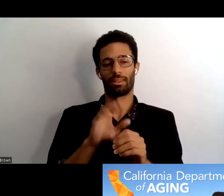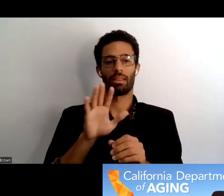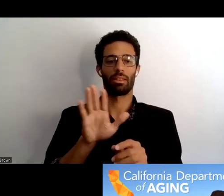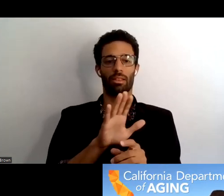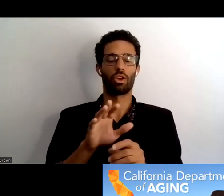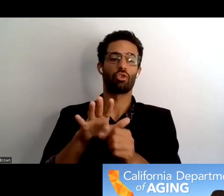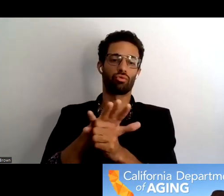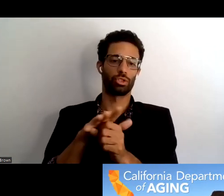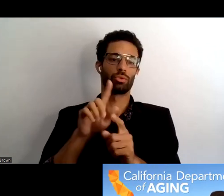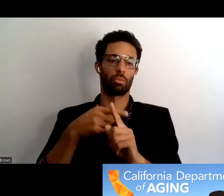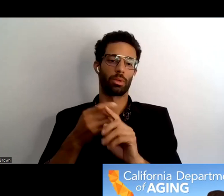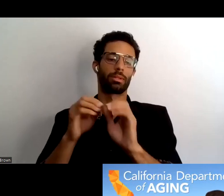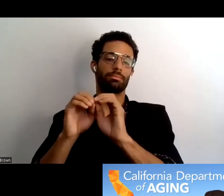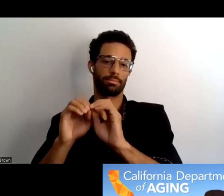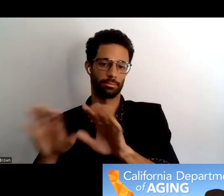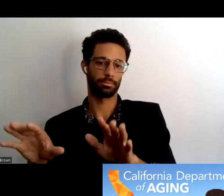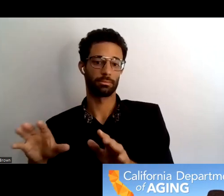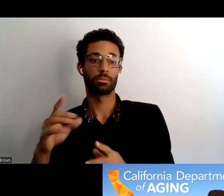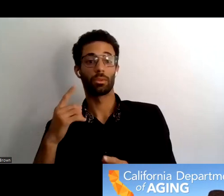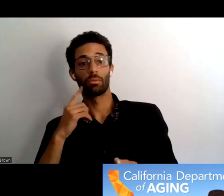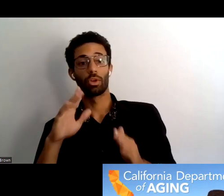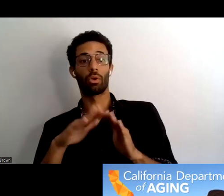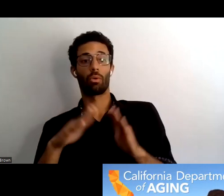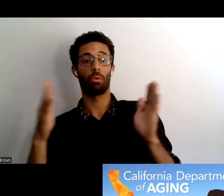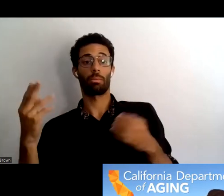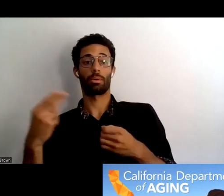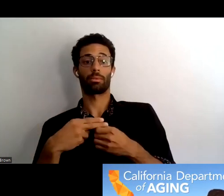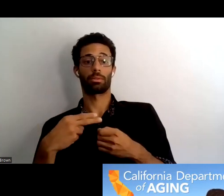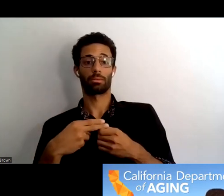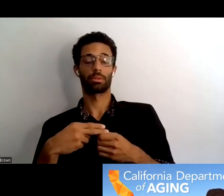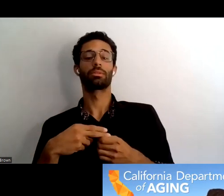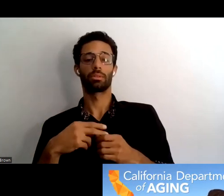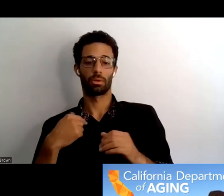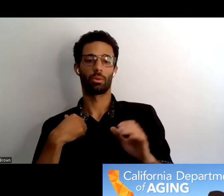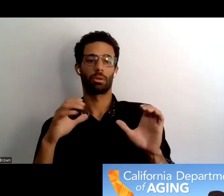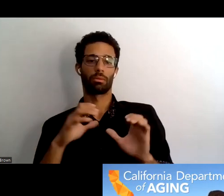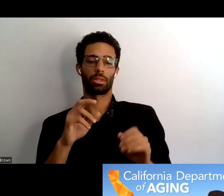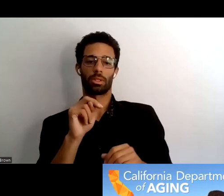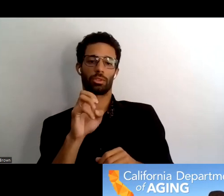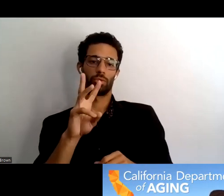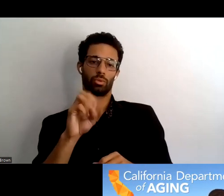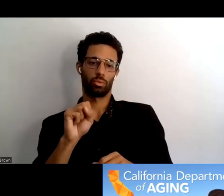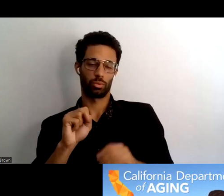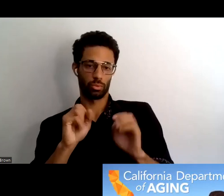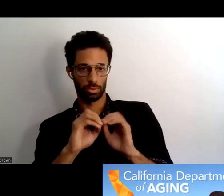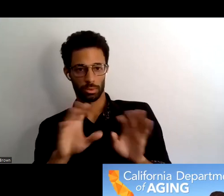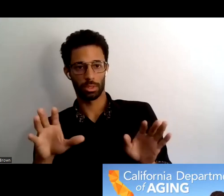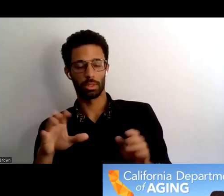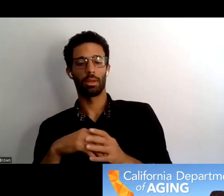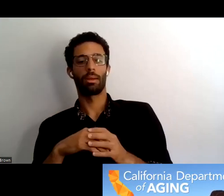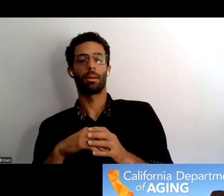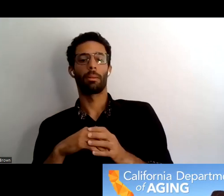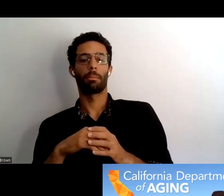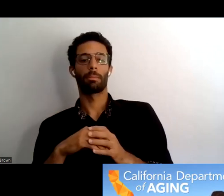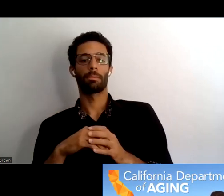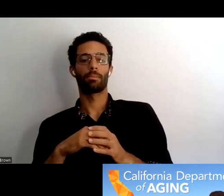additionally when it comes to the open participation we have also done newsletters um submissions with related